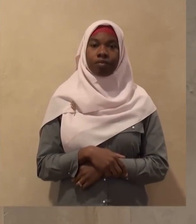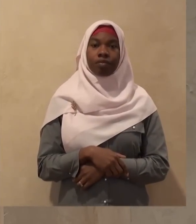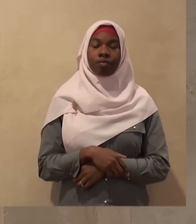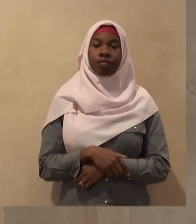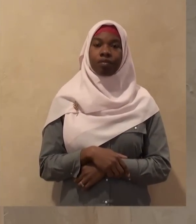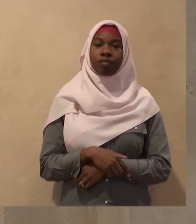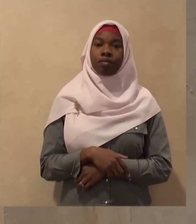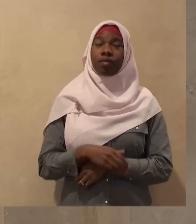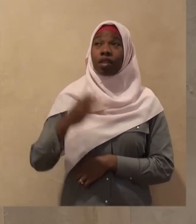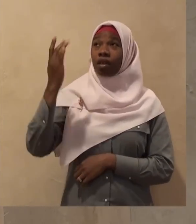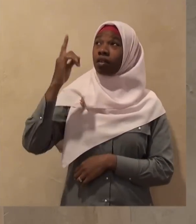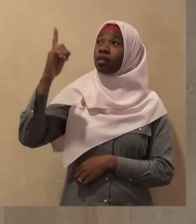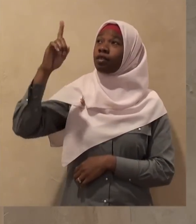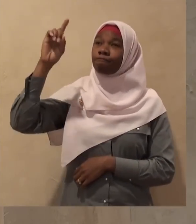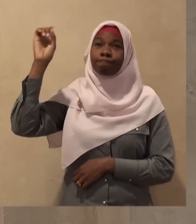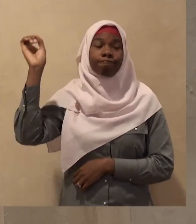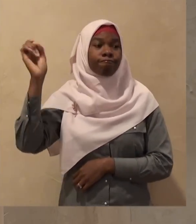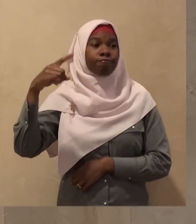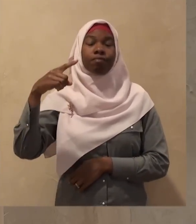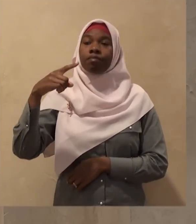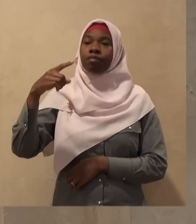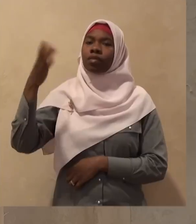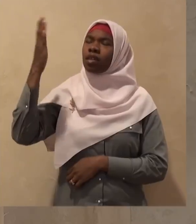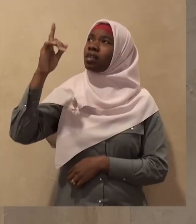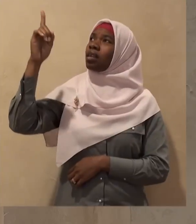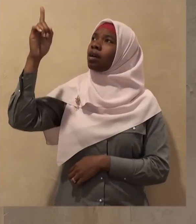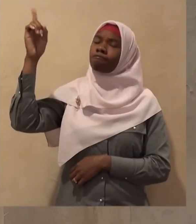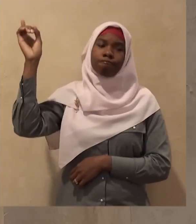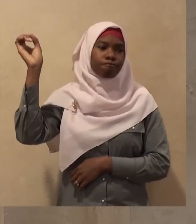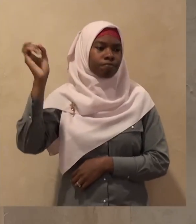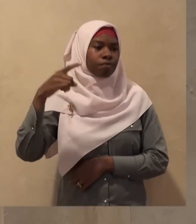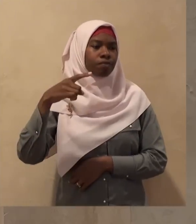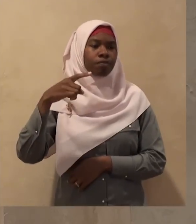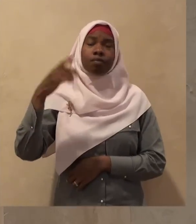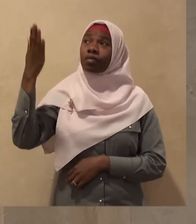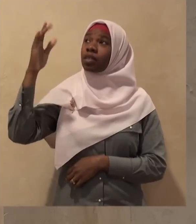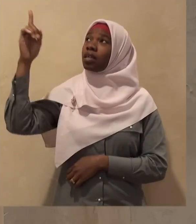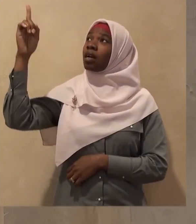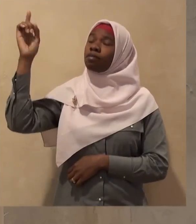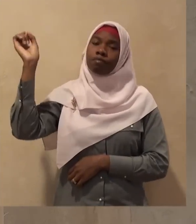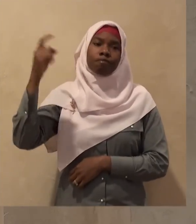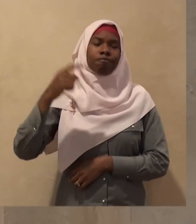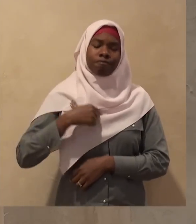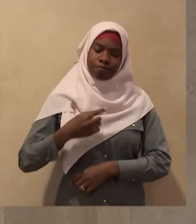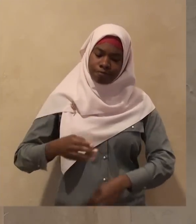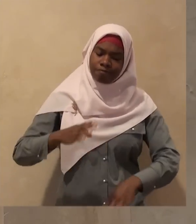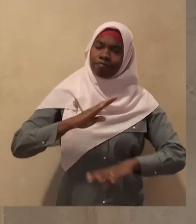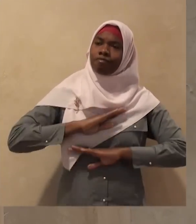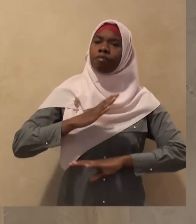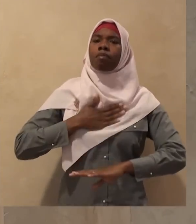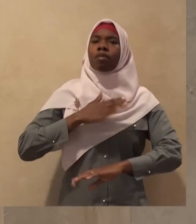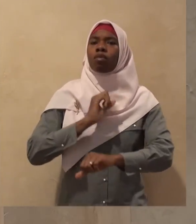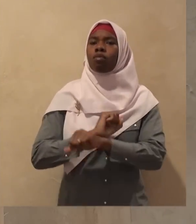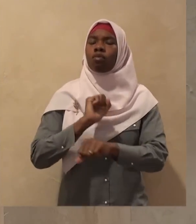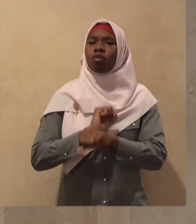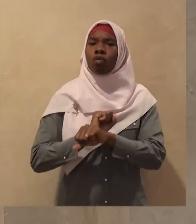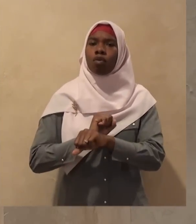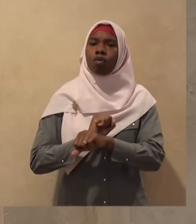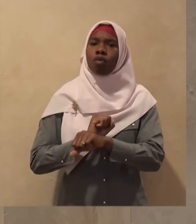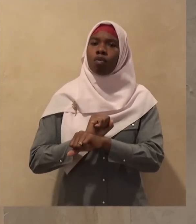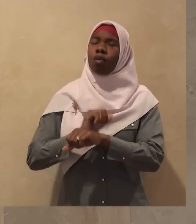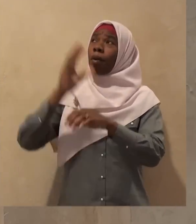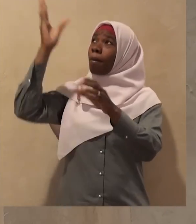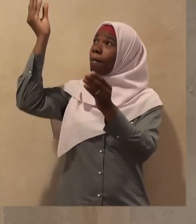be witness Allah be witness that I have fulfilled my mission I have conveyed the message